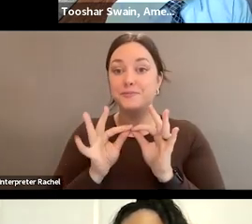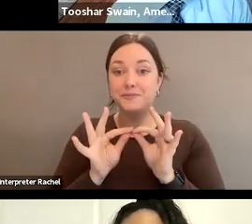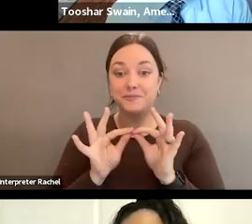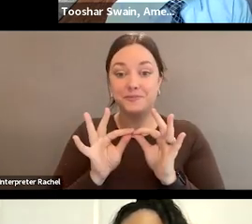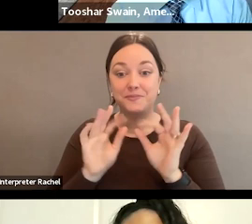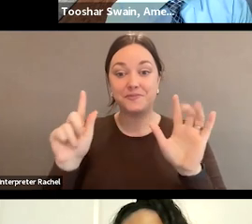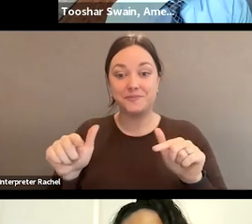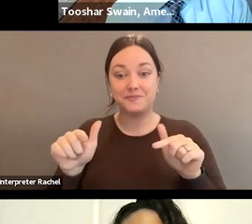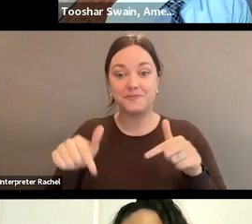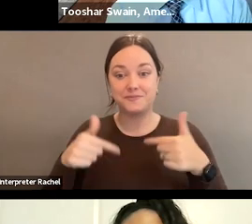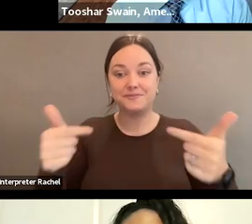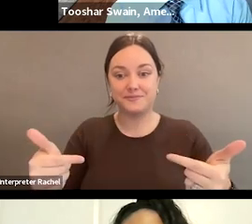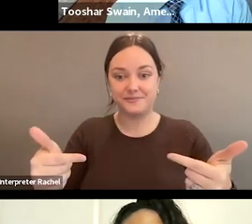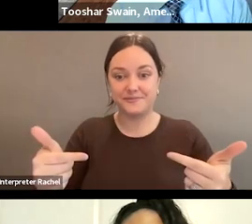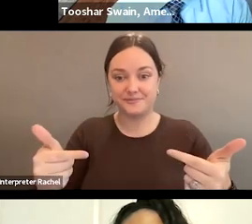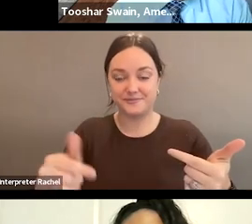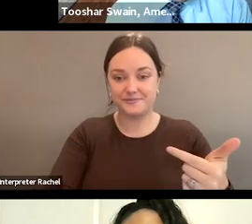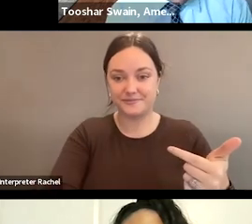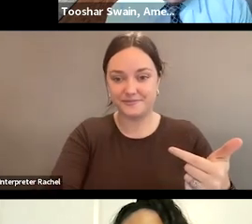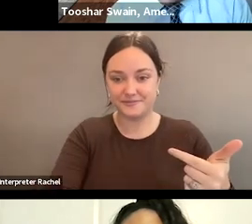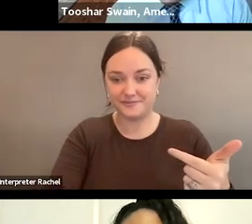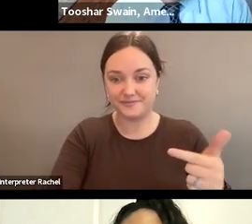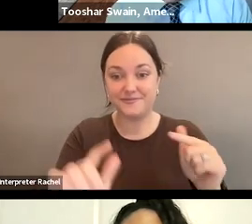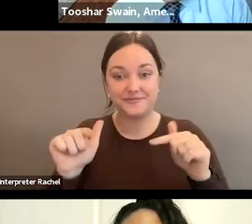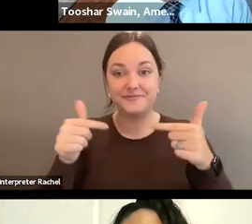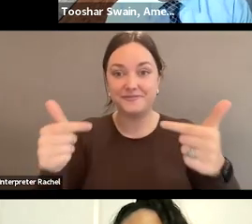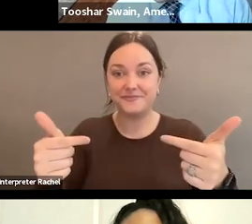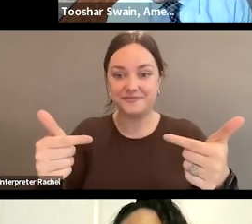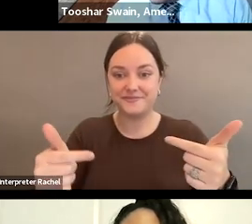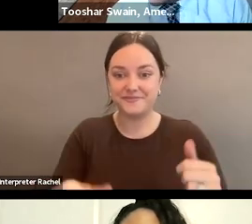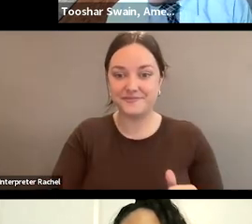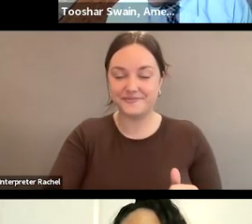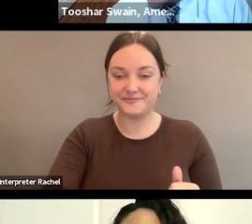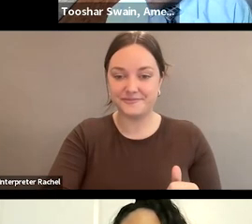to watch during this Congress. Next slide, please.